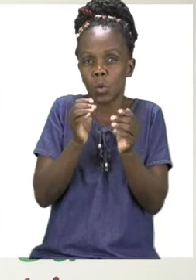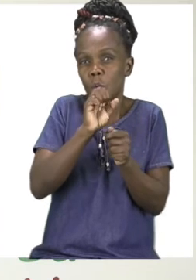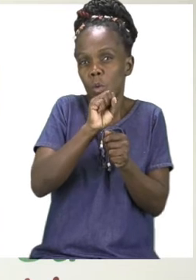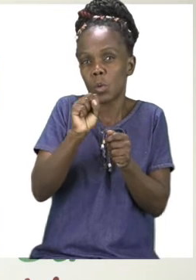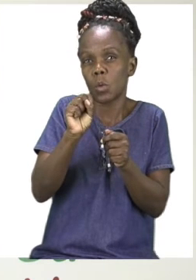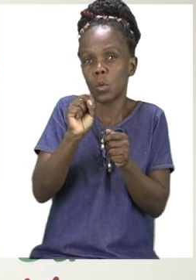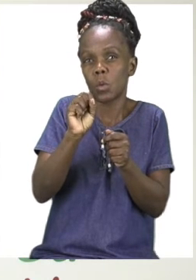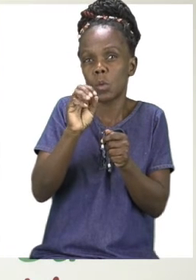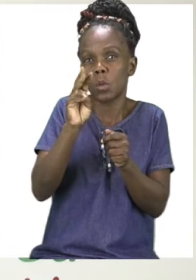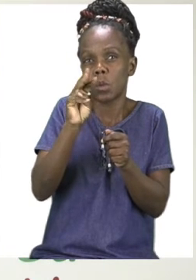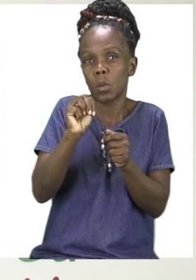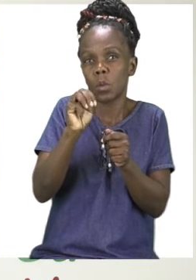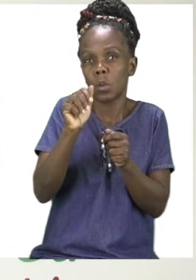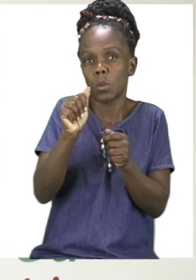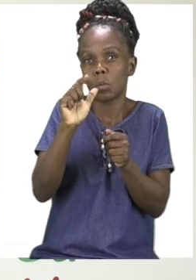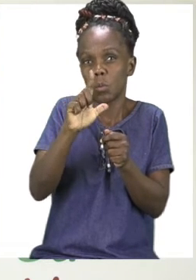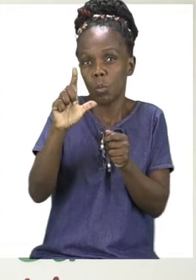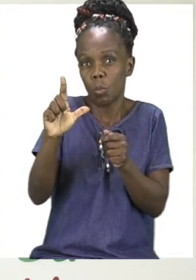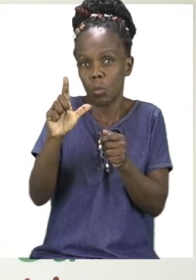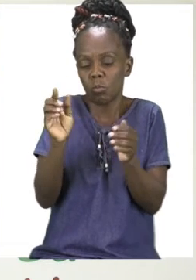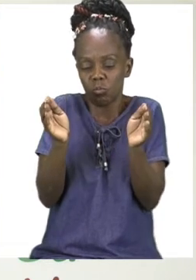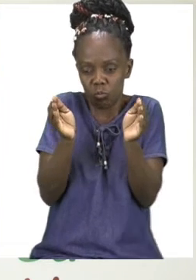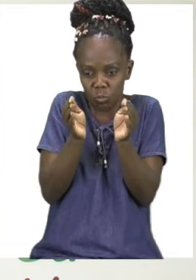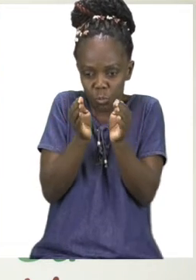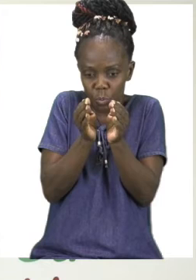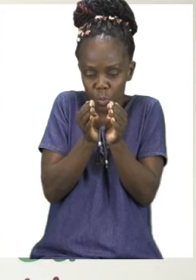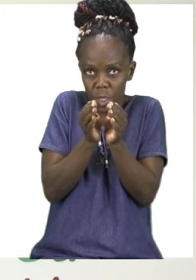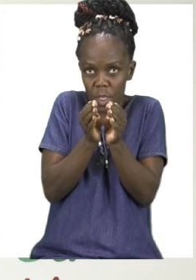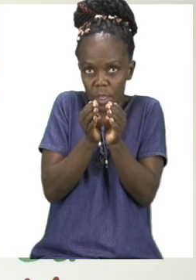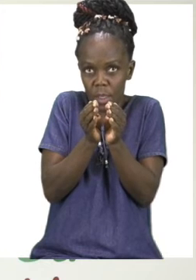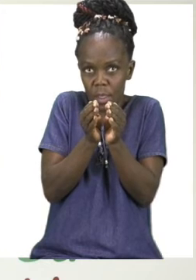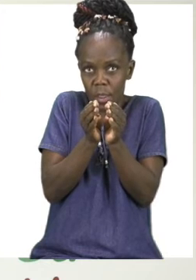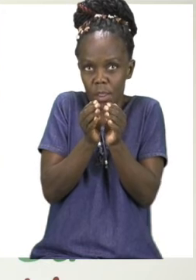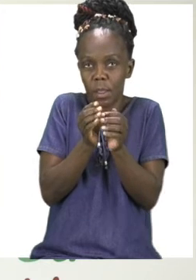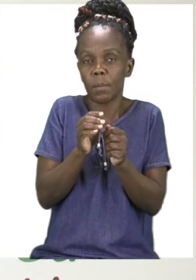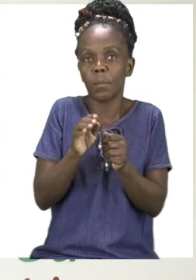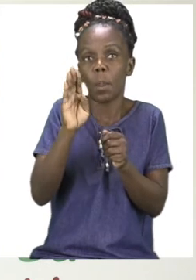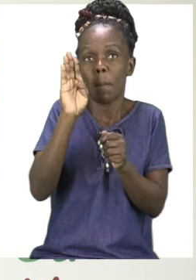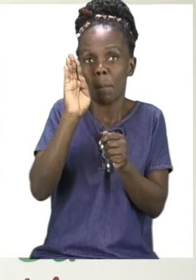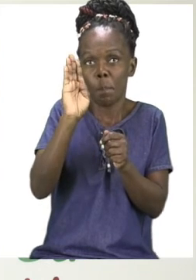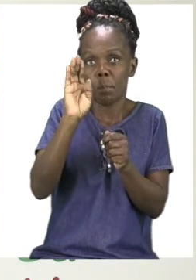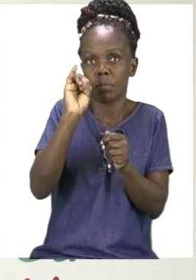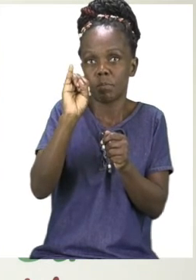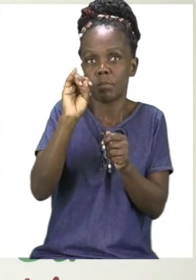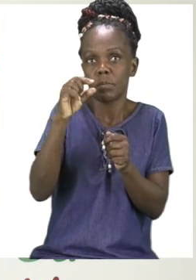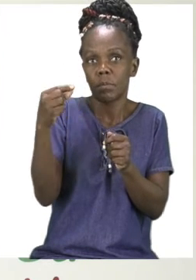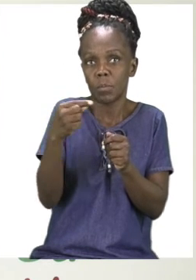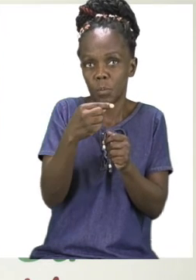this way too. So we can have small and big.